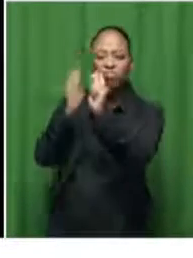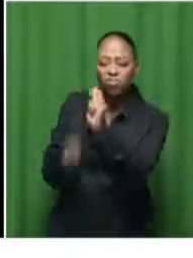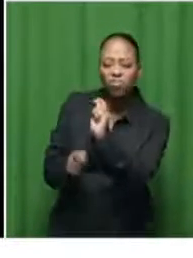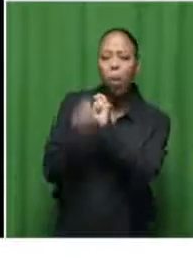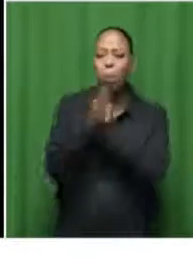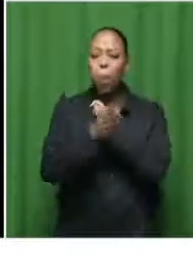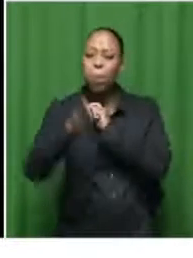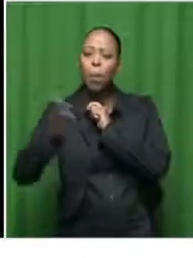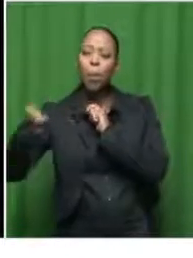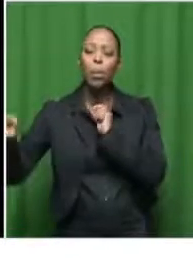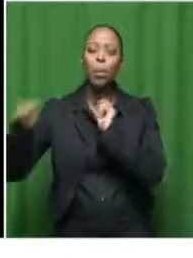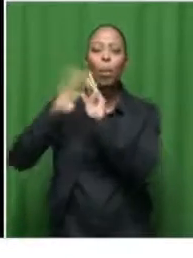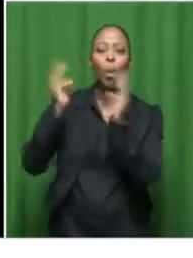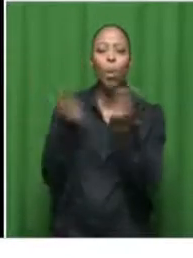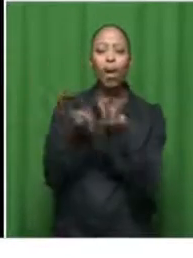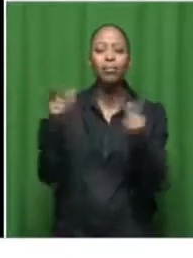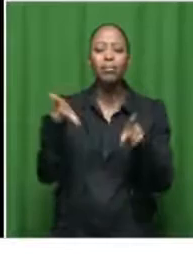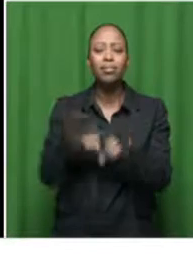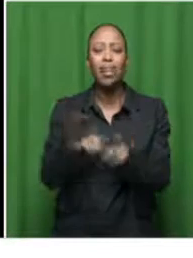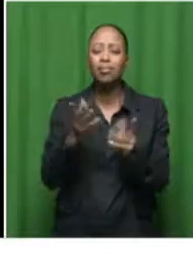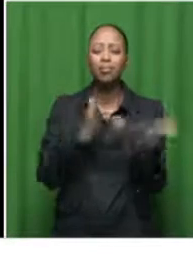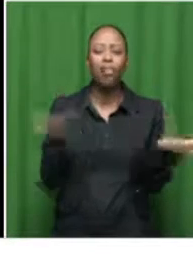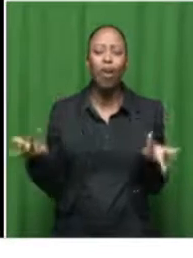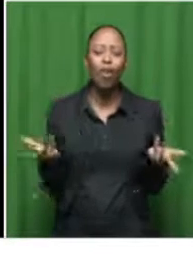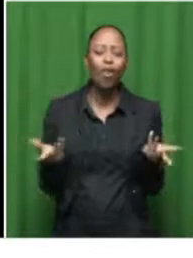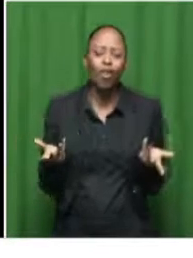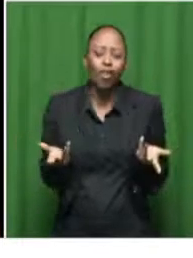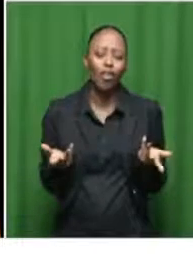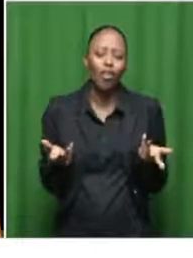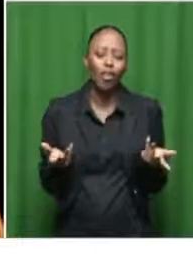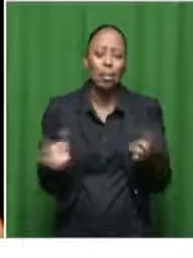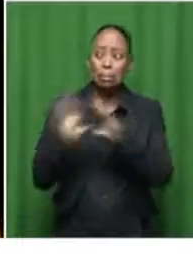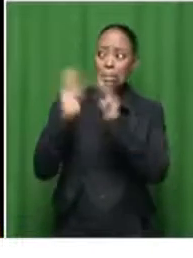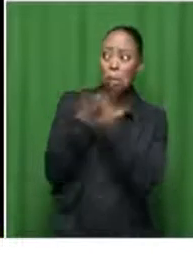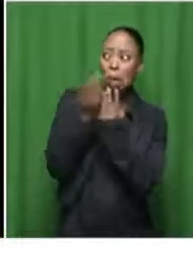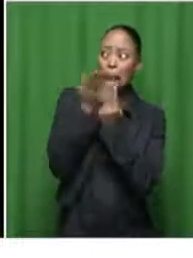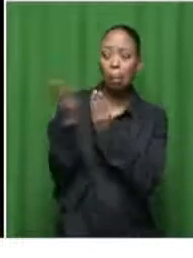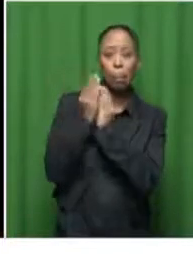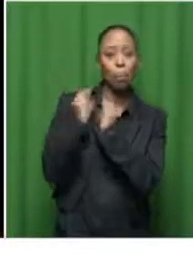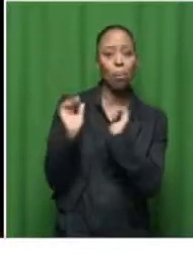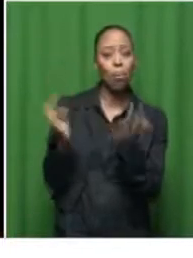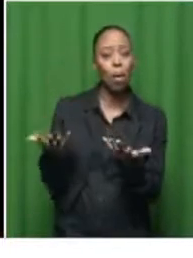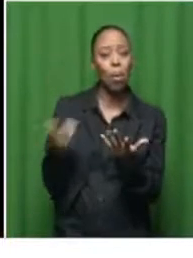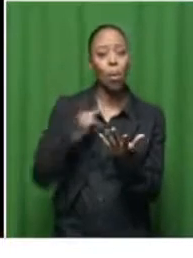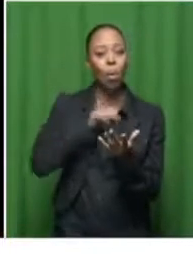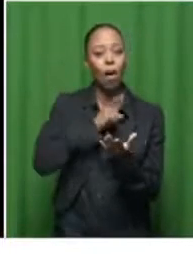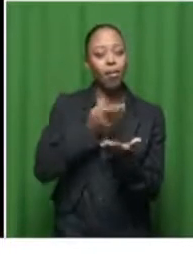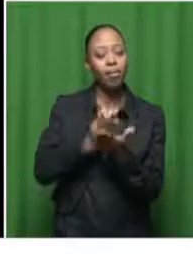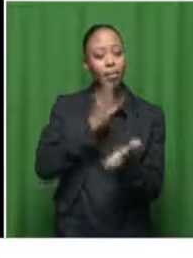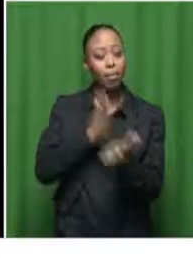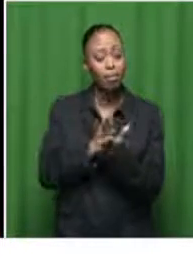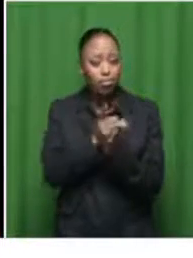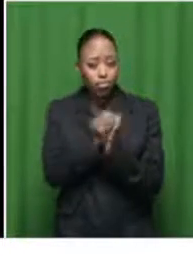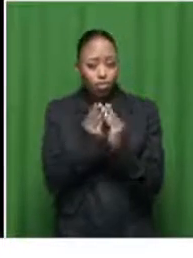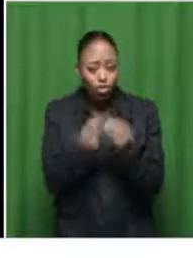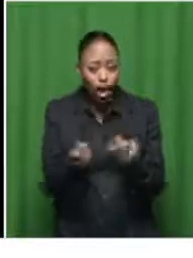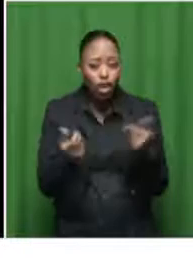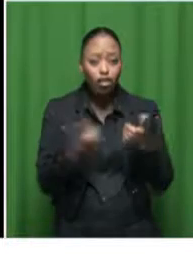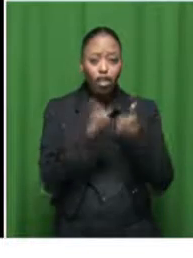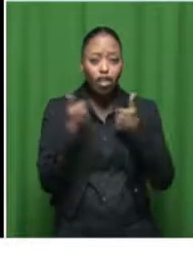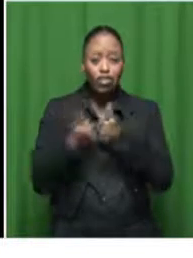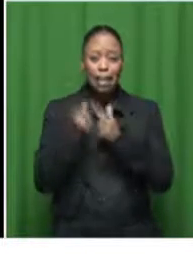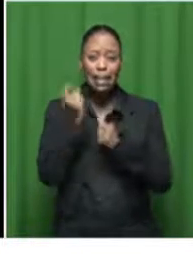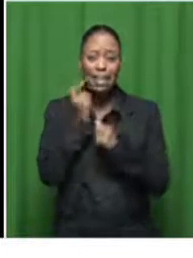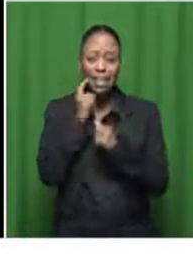informal setting of such a kind but how's the world doing in making sure that we deal with these issues because